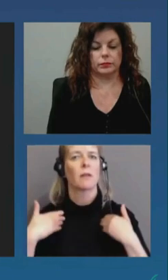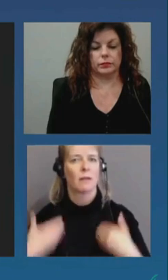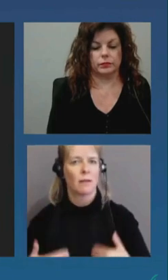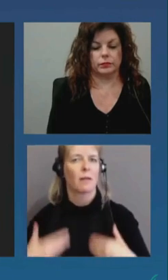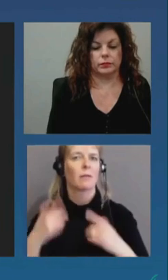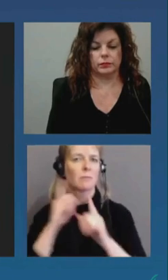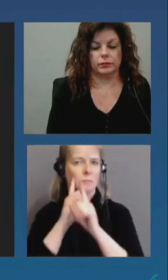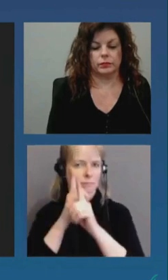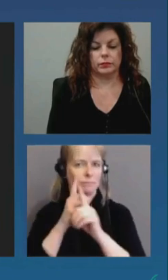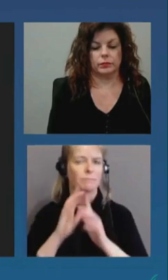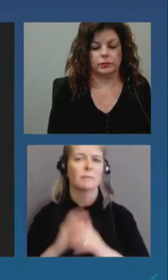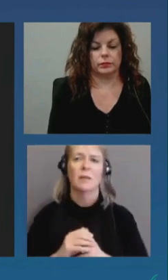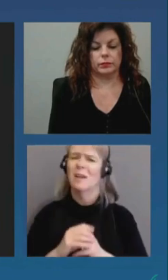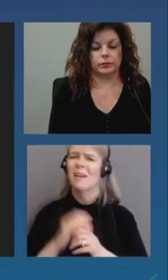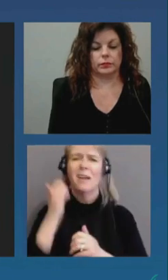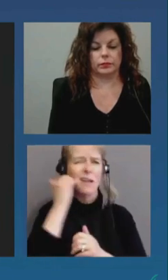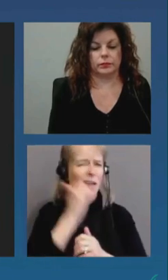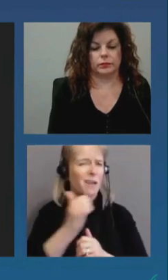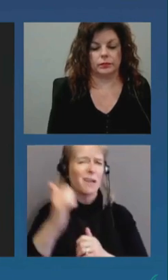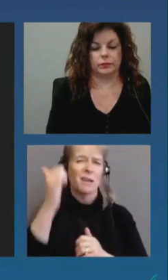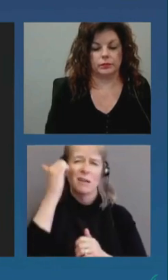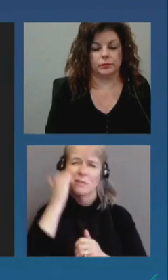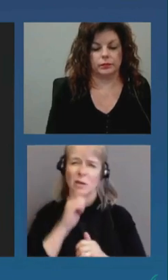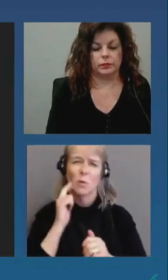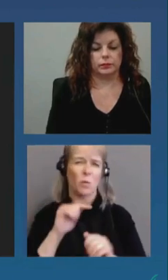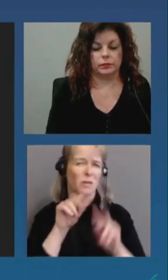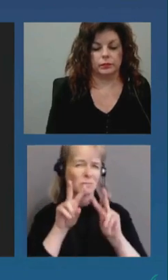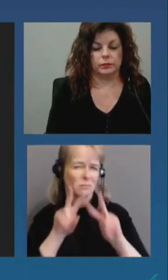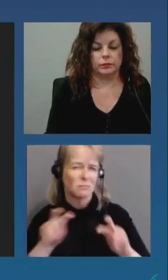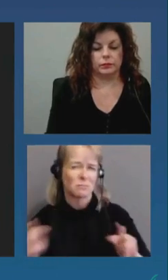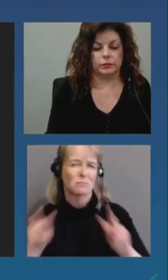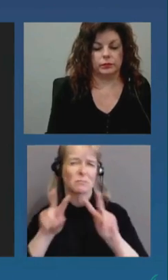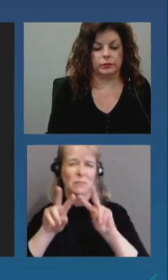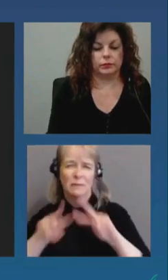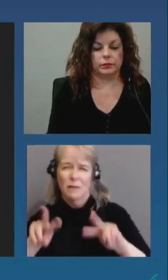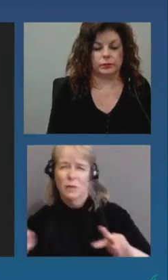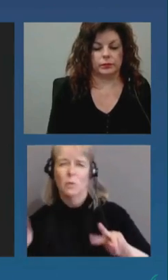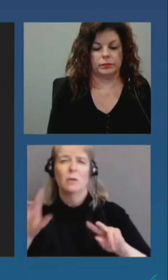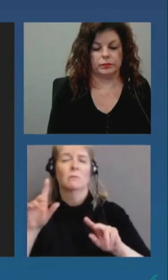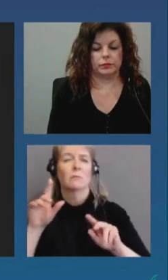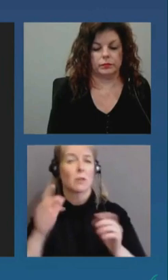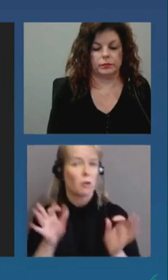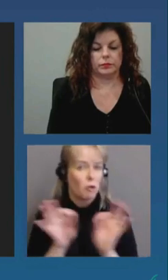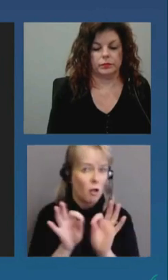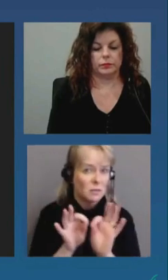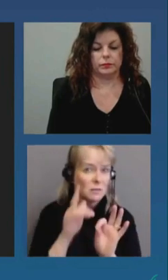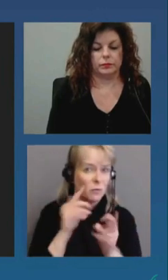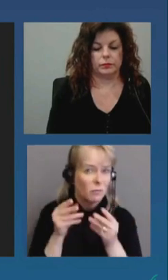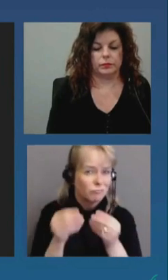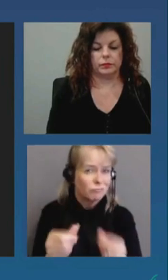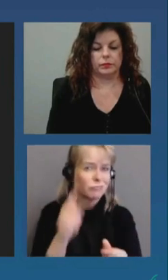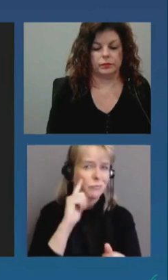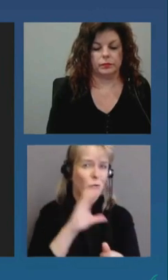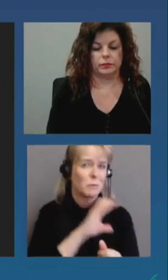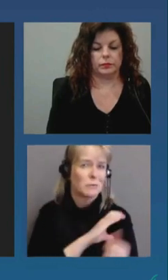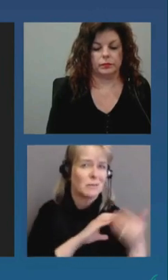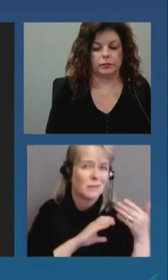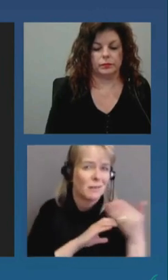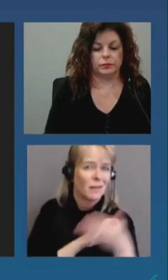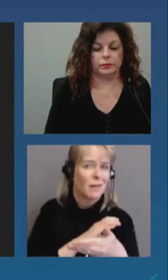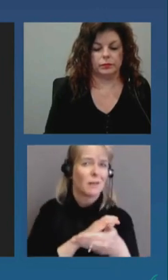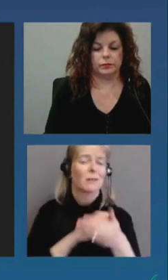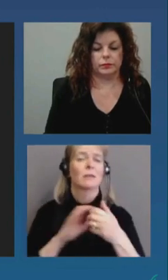every single day and we'll continue to evaluate the costs, evaluate the operational impacts on our other responsibilities as a police